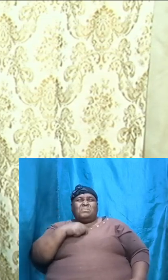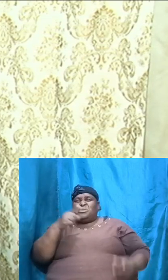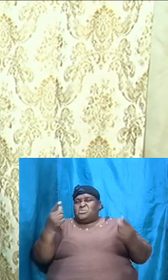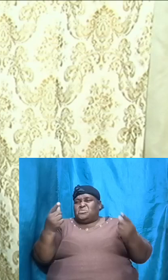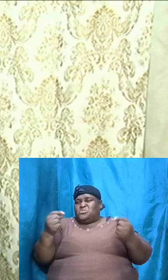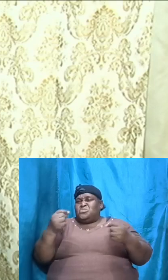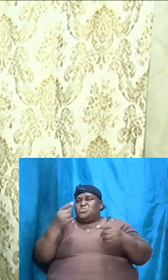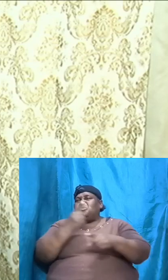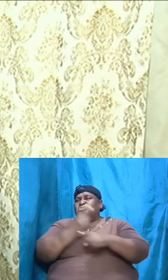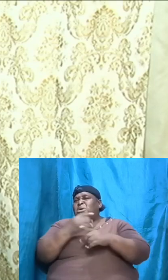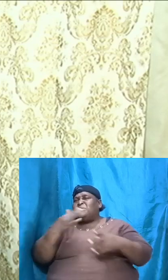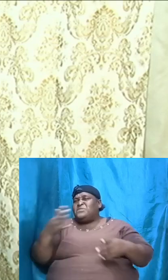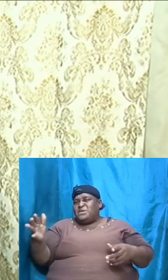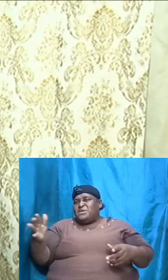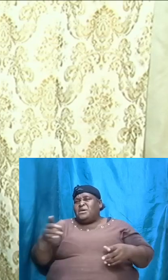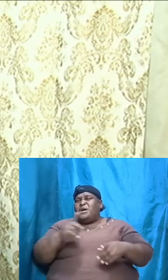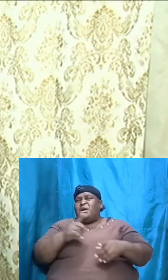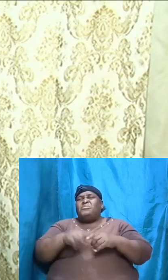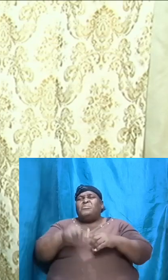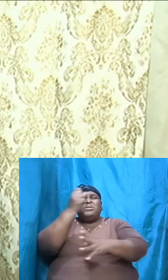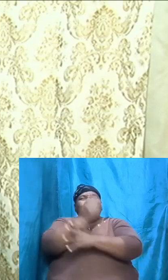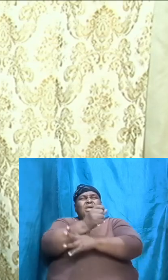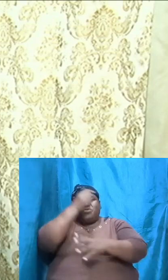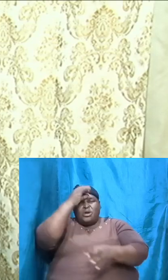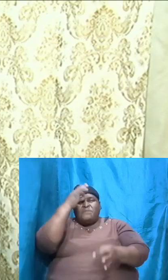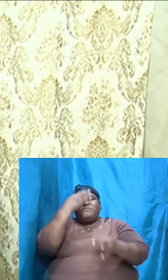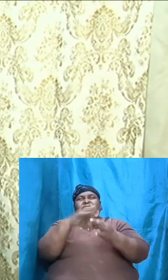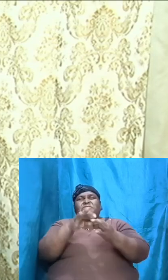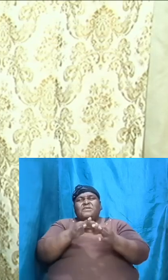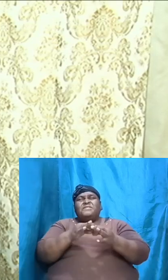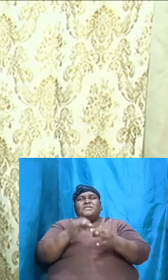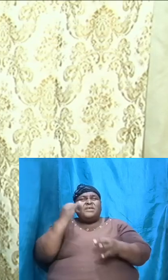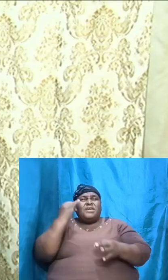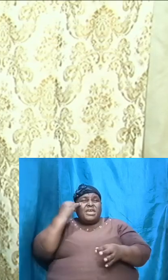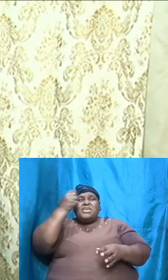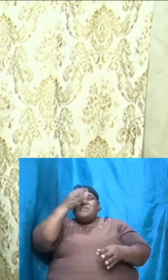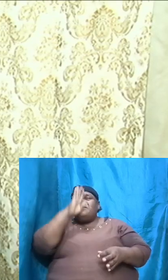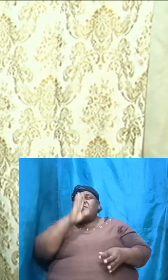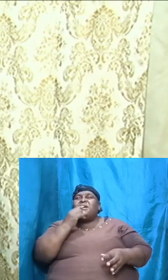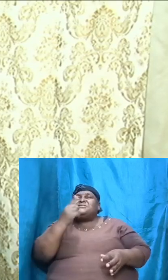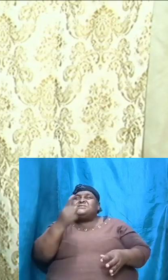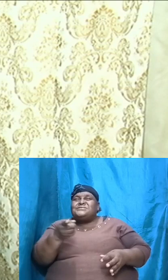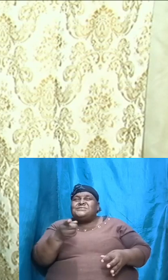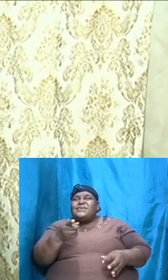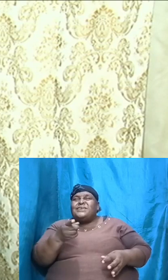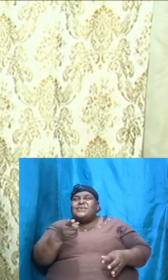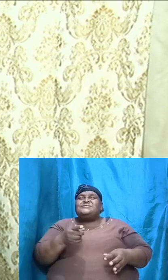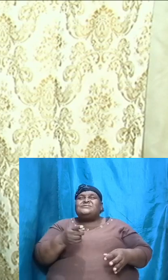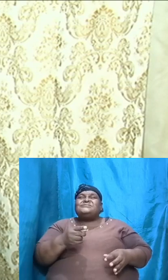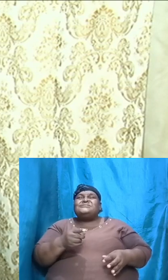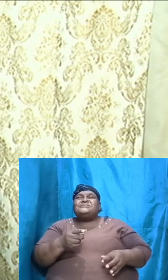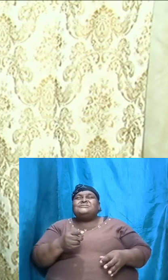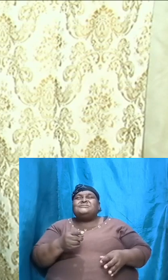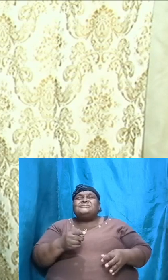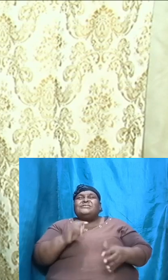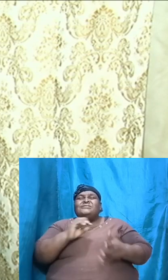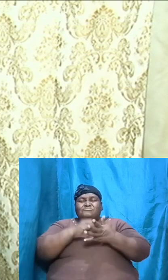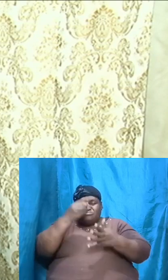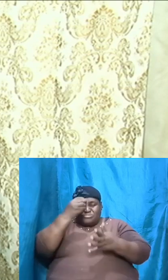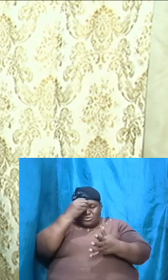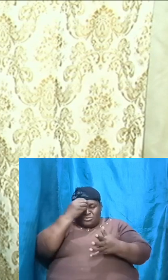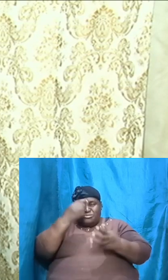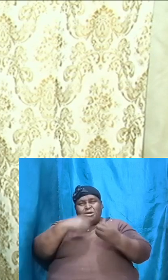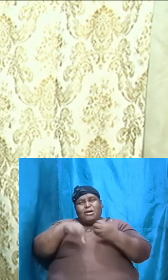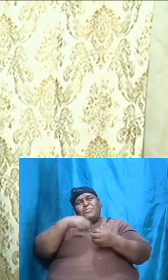but his faith was such that if God said based on what I have learned about God